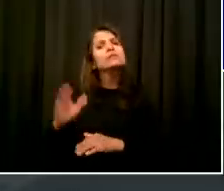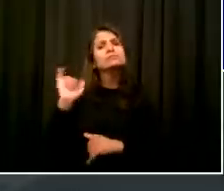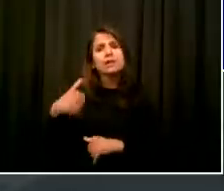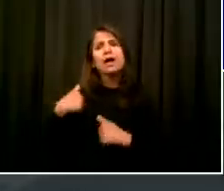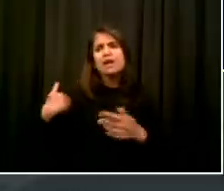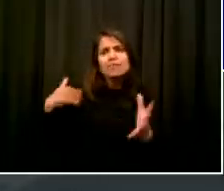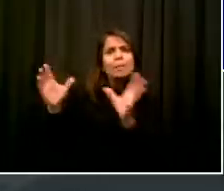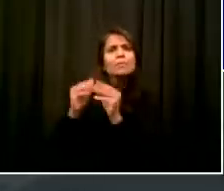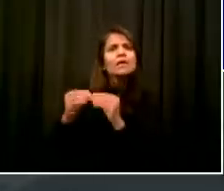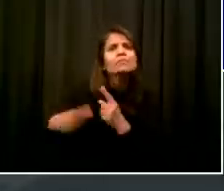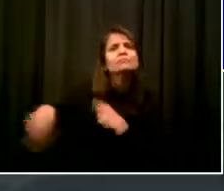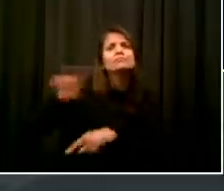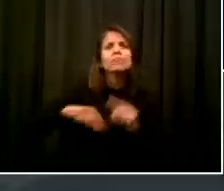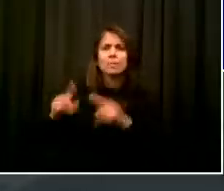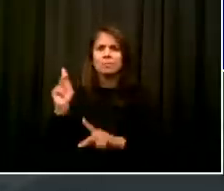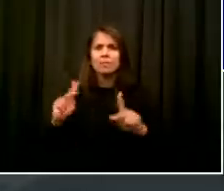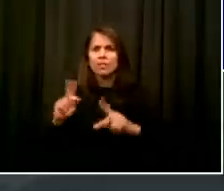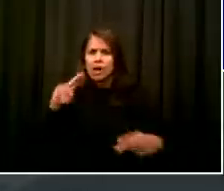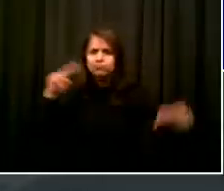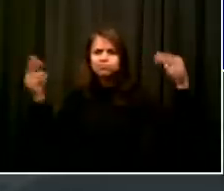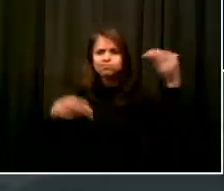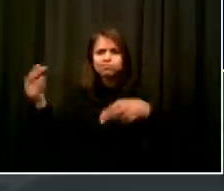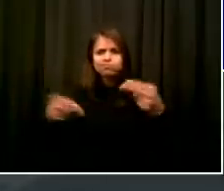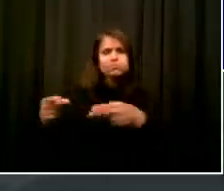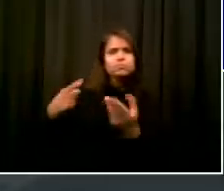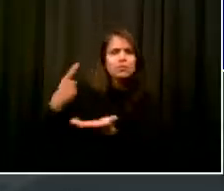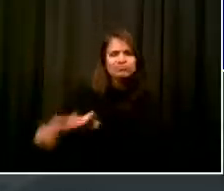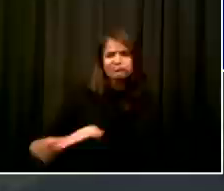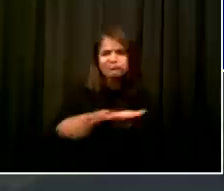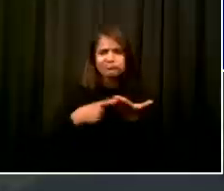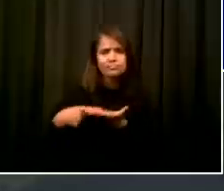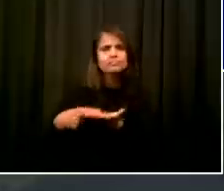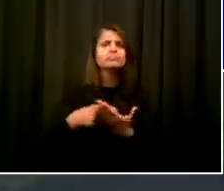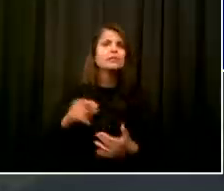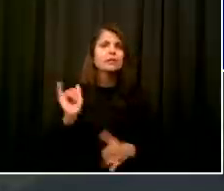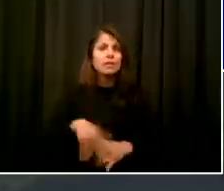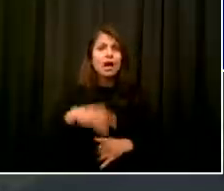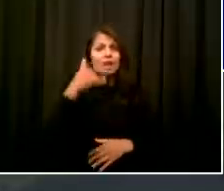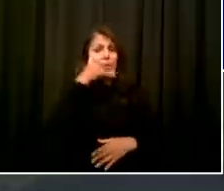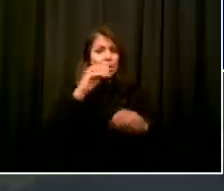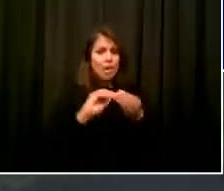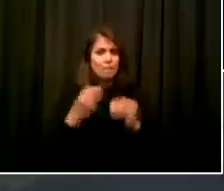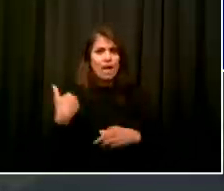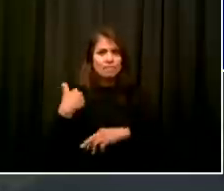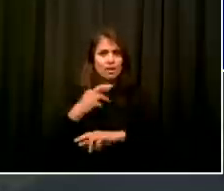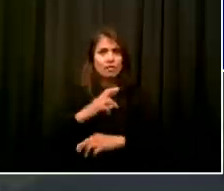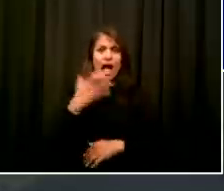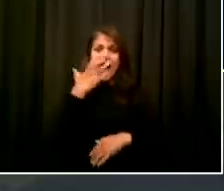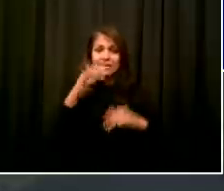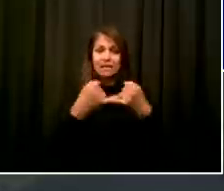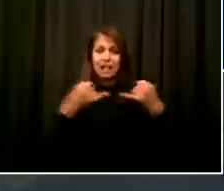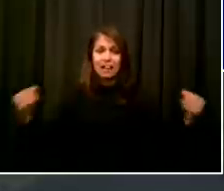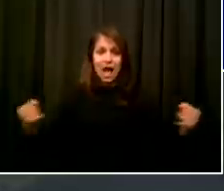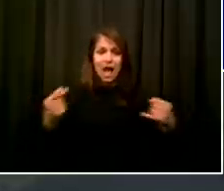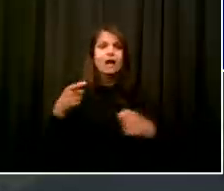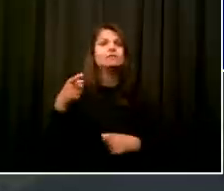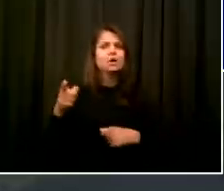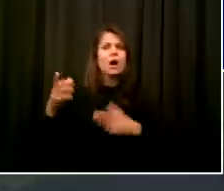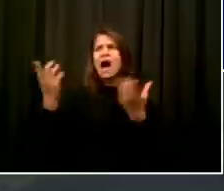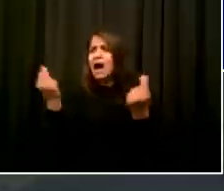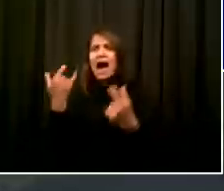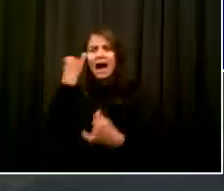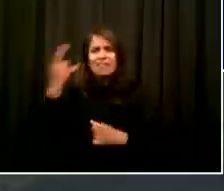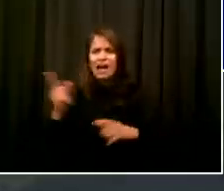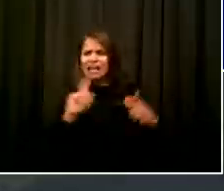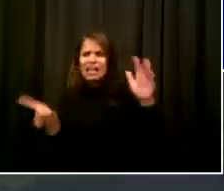end by saying, most importantly, our hotline is here to help our small businesses. Since we started the hotline, we had over 10